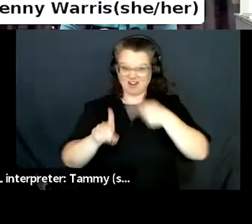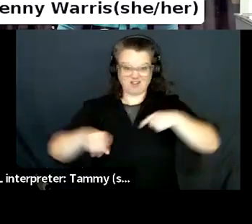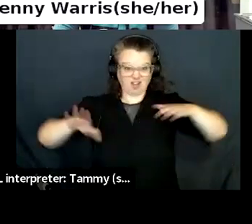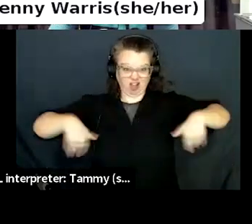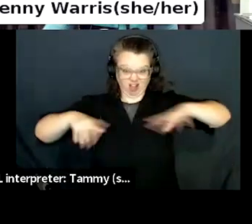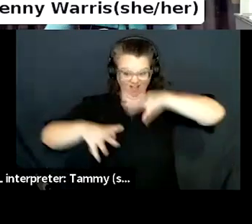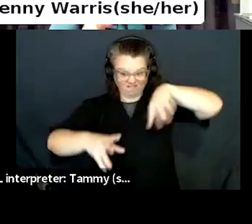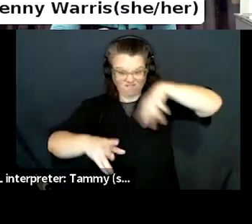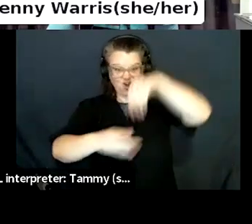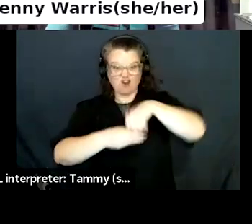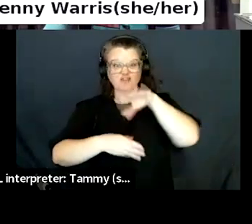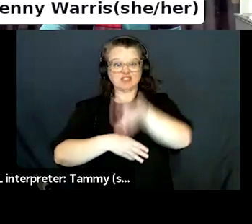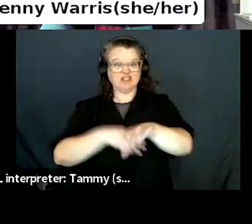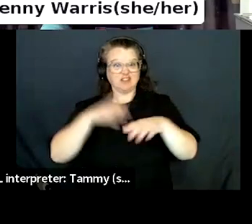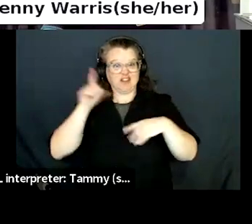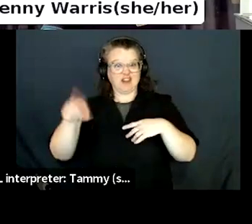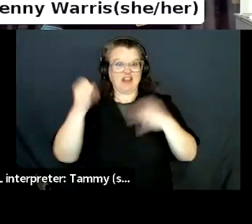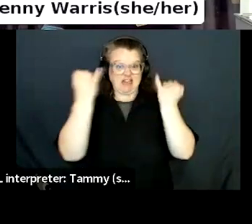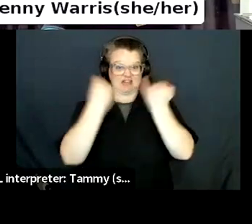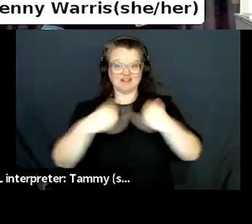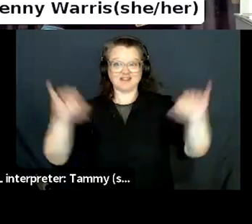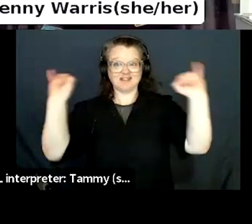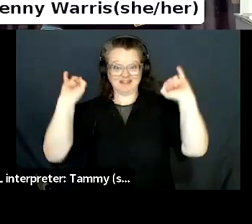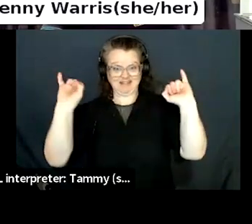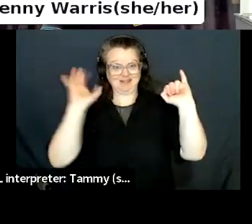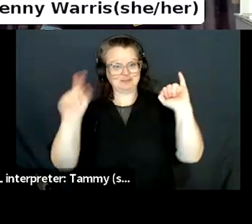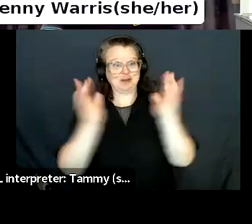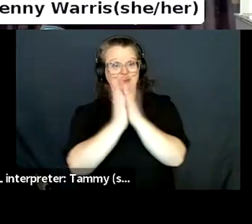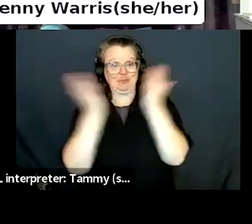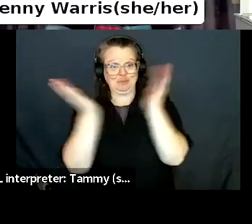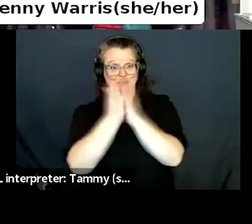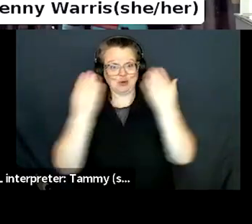education source, which Chandler is going to tell you about in one moment.